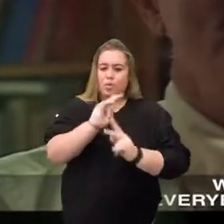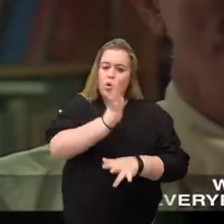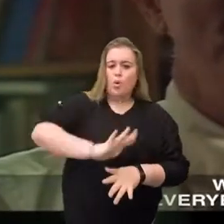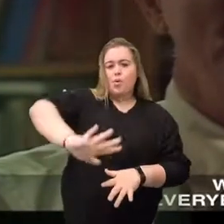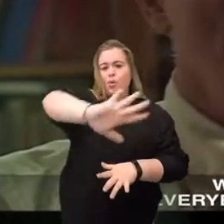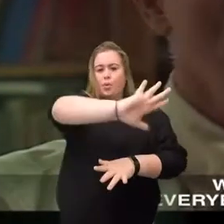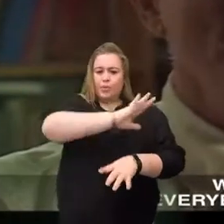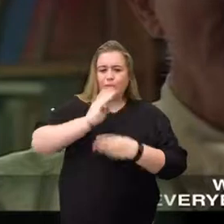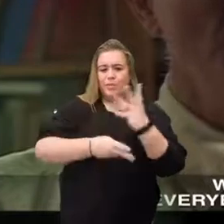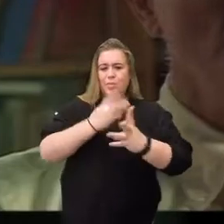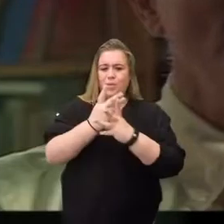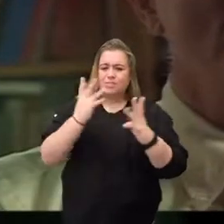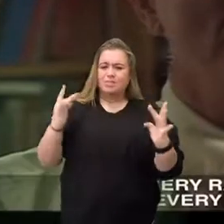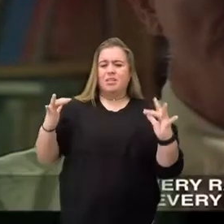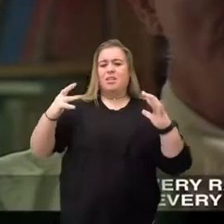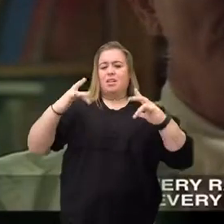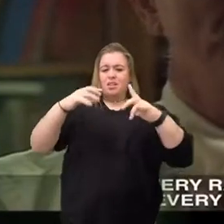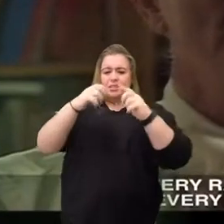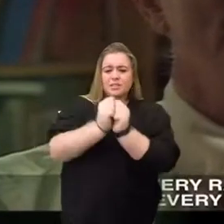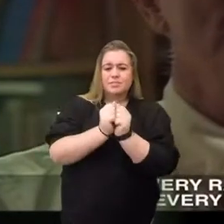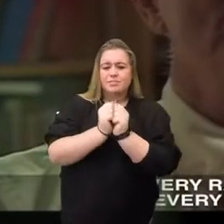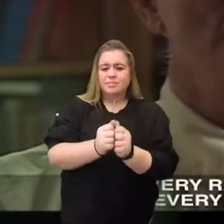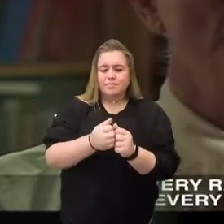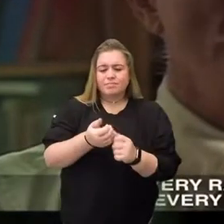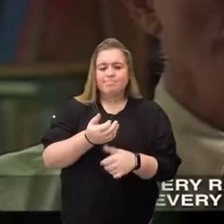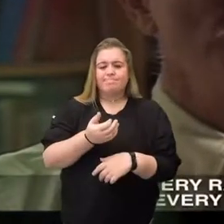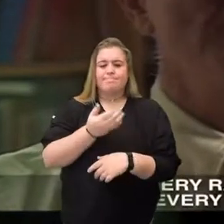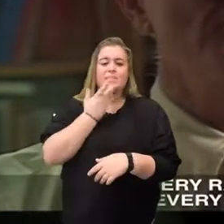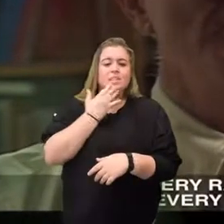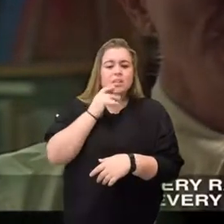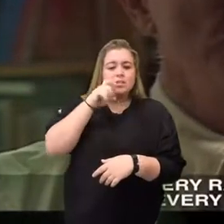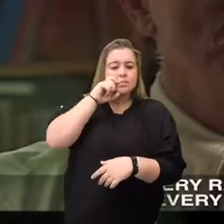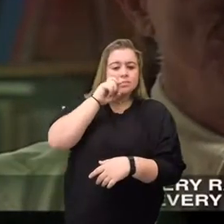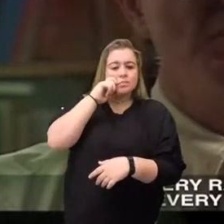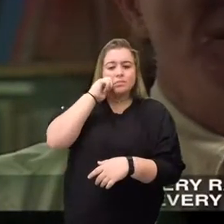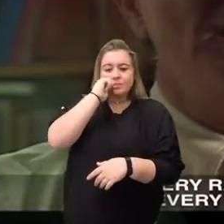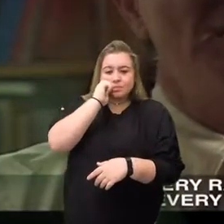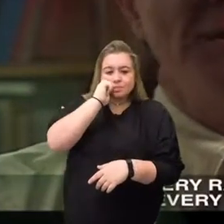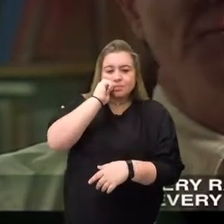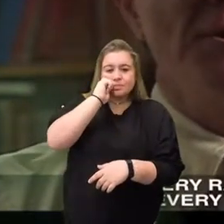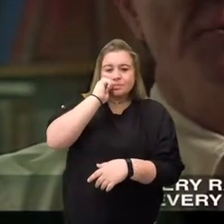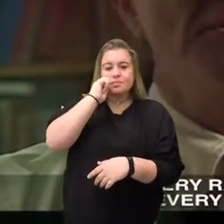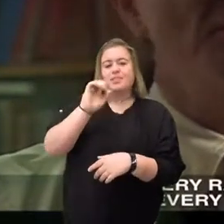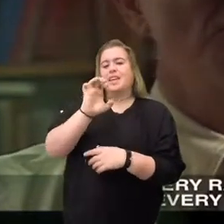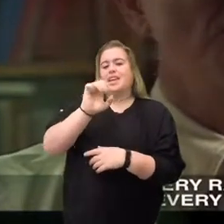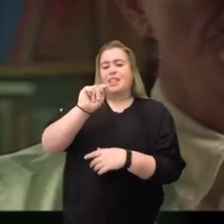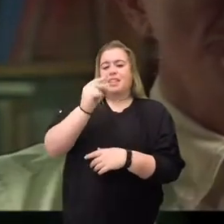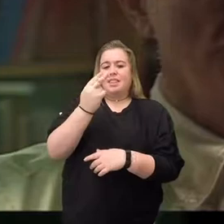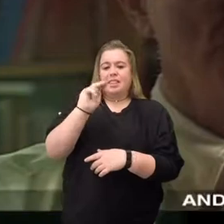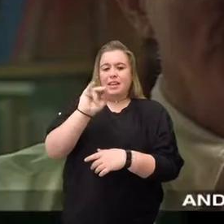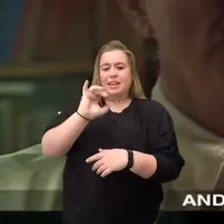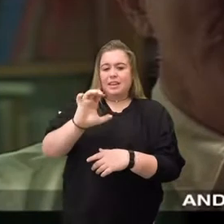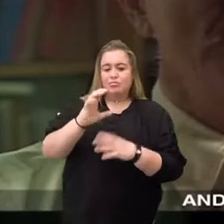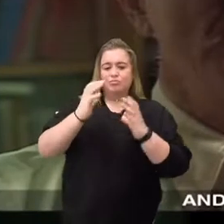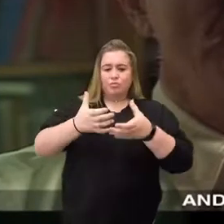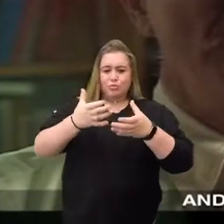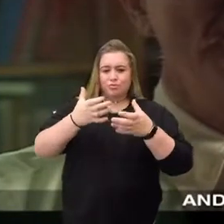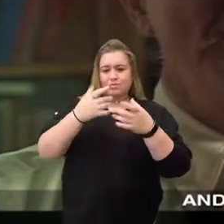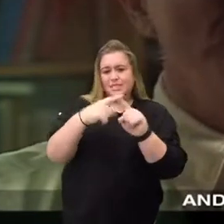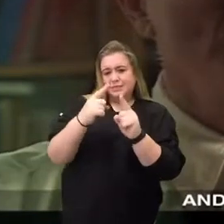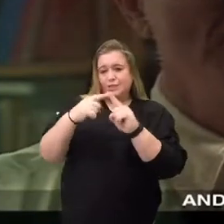everybody from the world. Every race, every nationality, every ethnic group is here